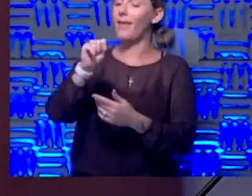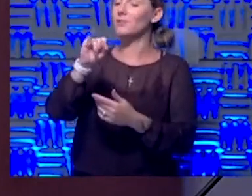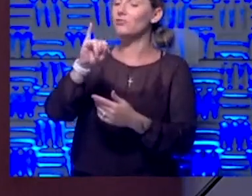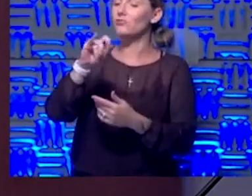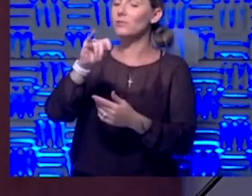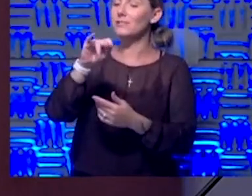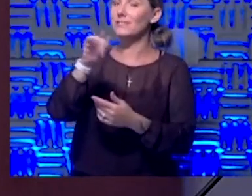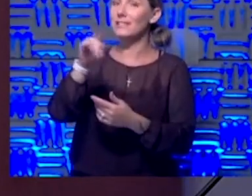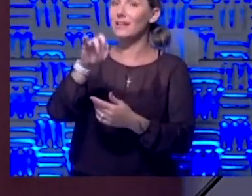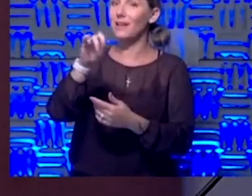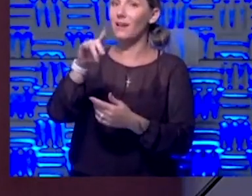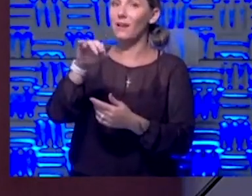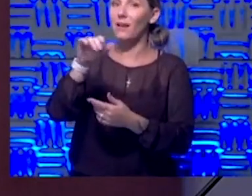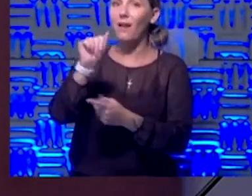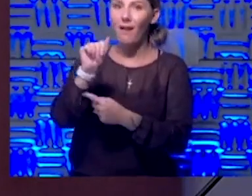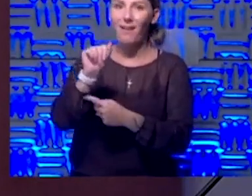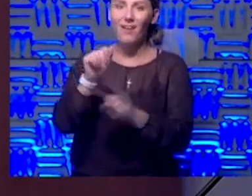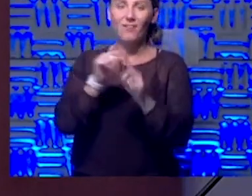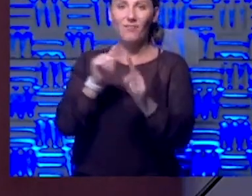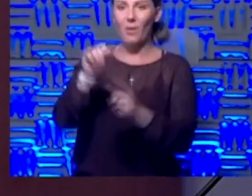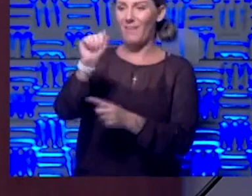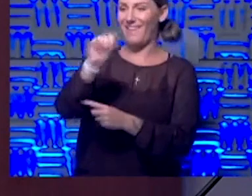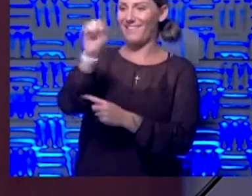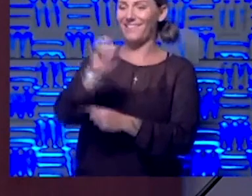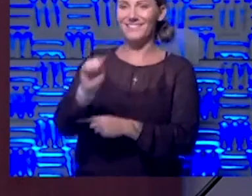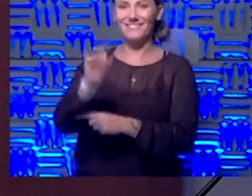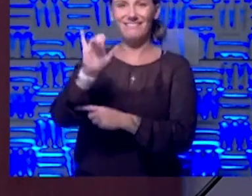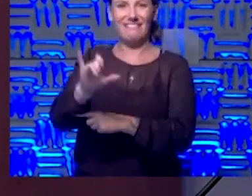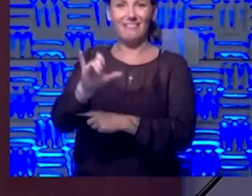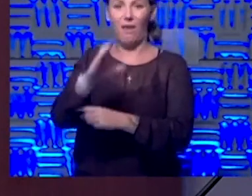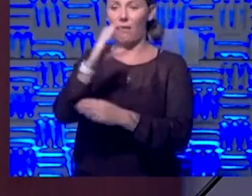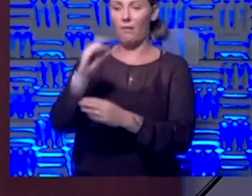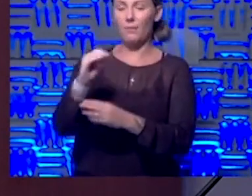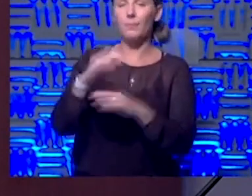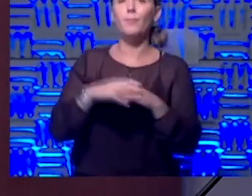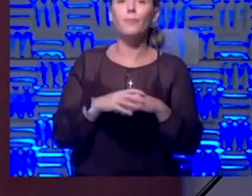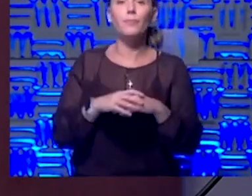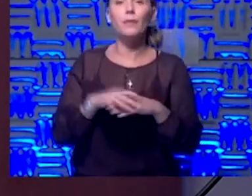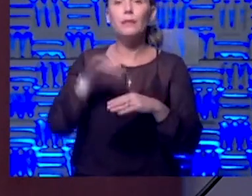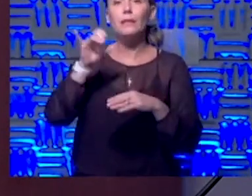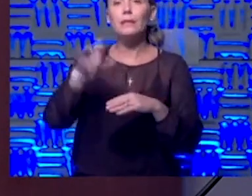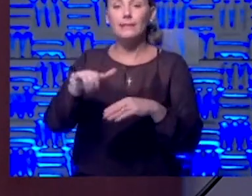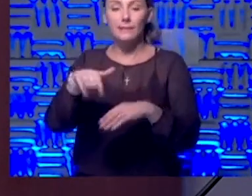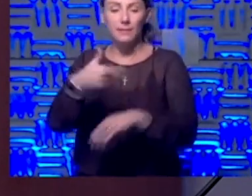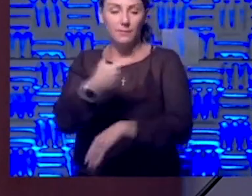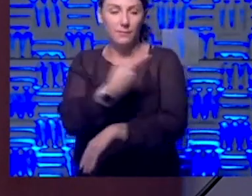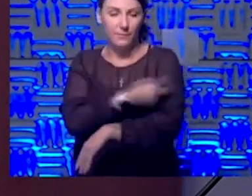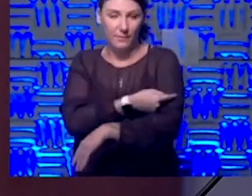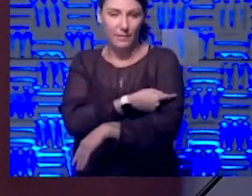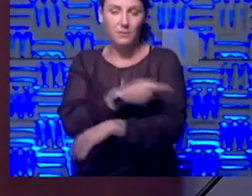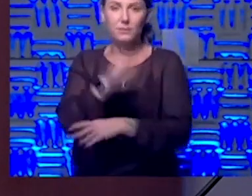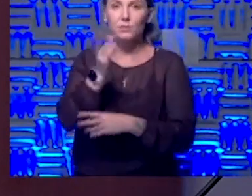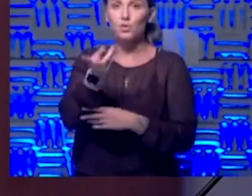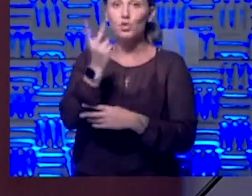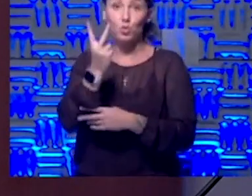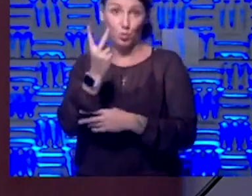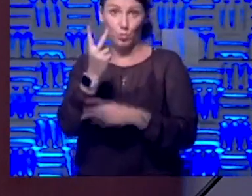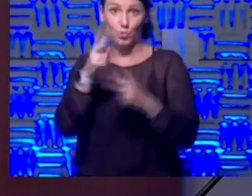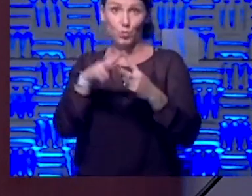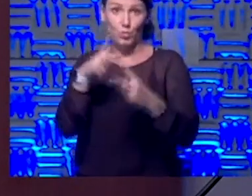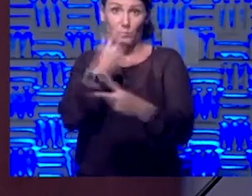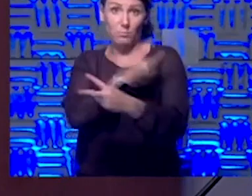now it's identified by the AZ company. And this vaccine will be given in two injections.